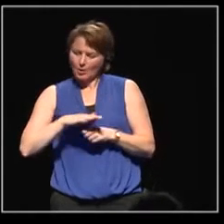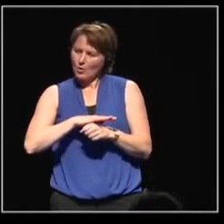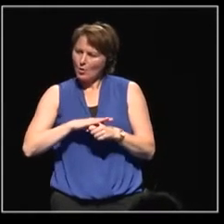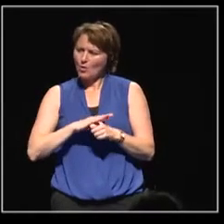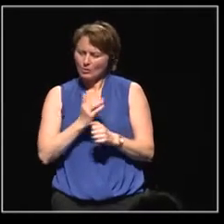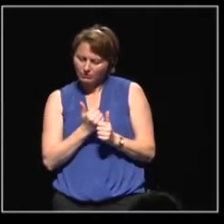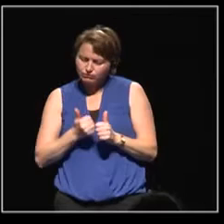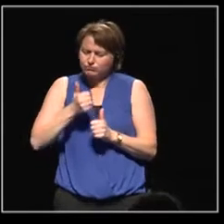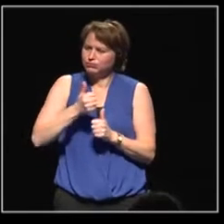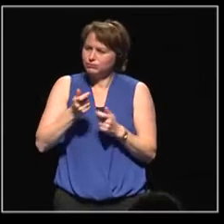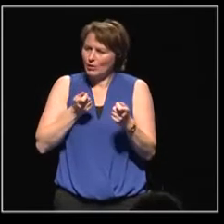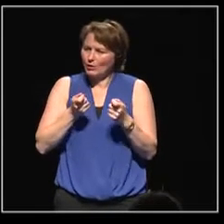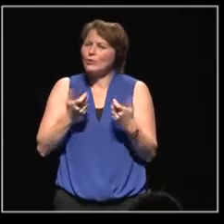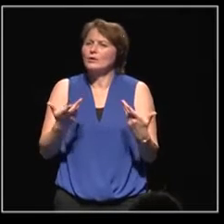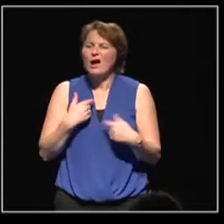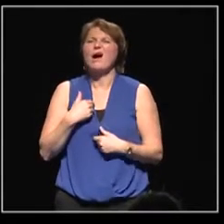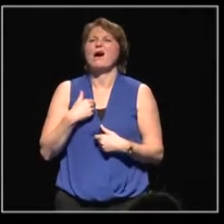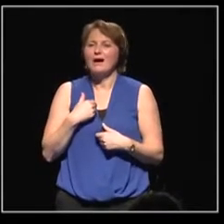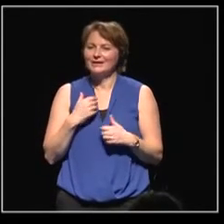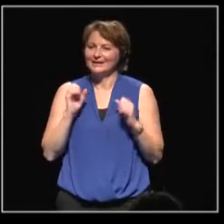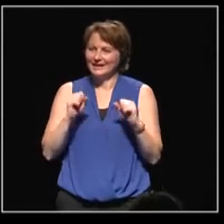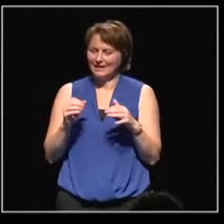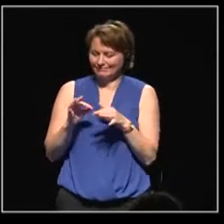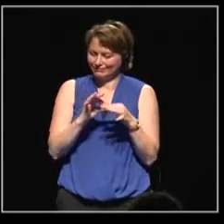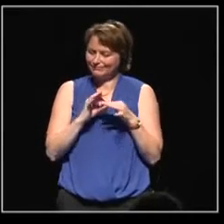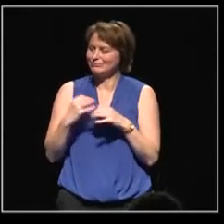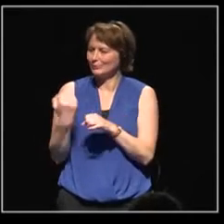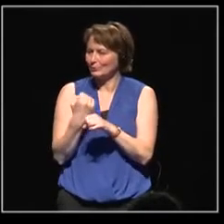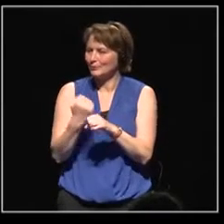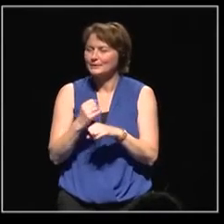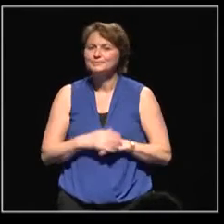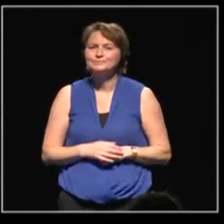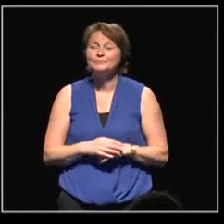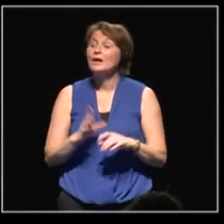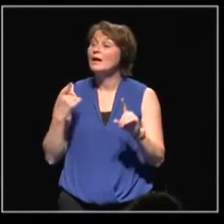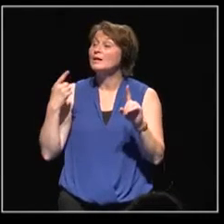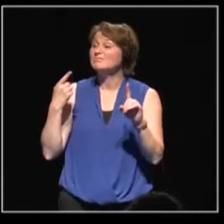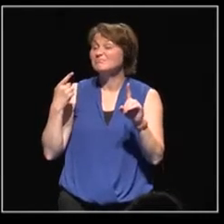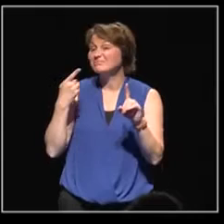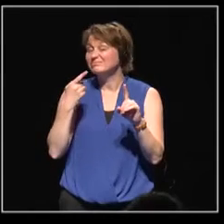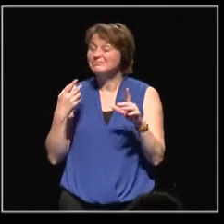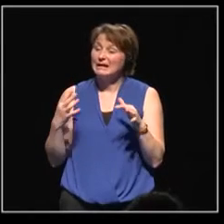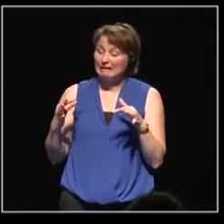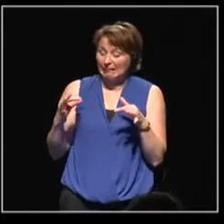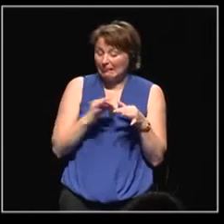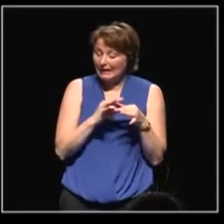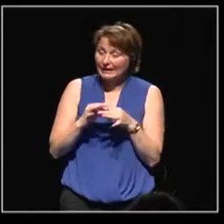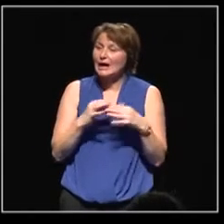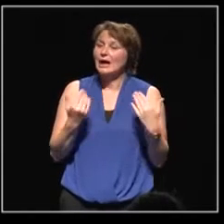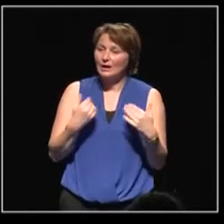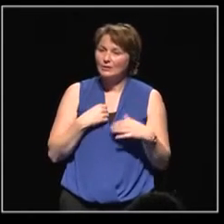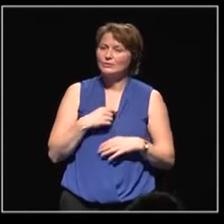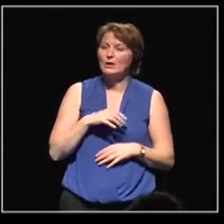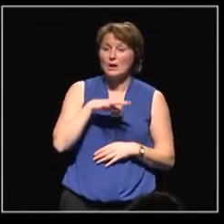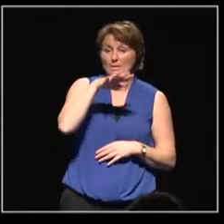to work with those local authorities. Now, how are these links forged? They're forged on the 9th of May, the